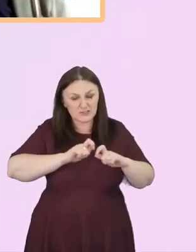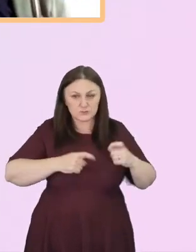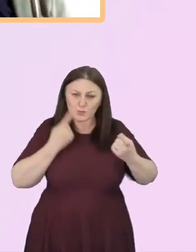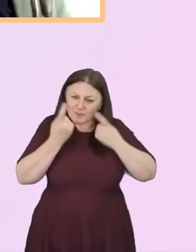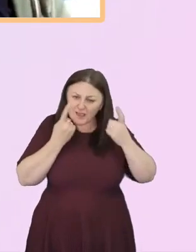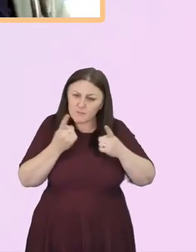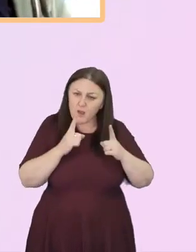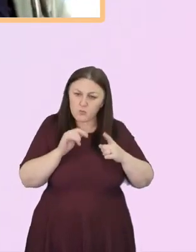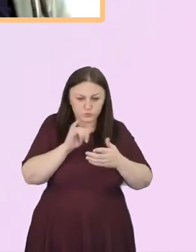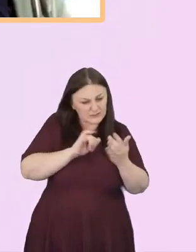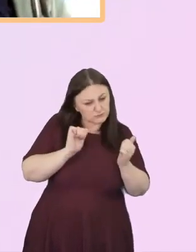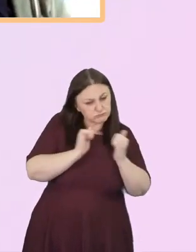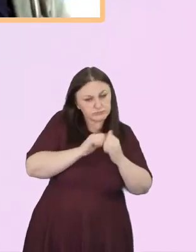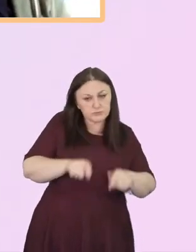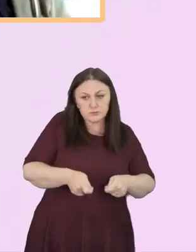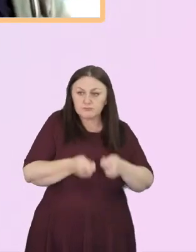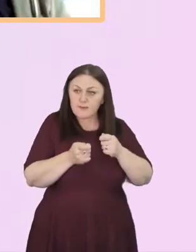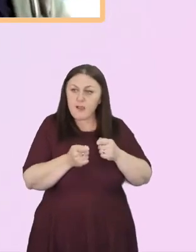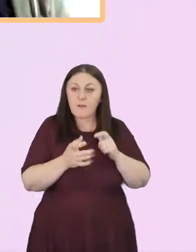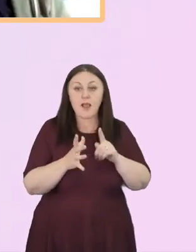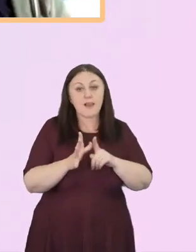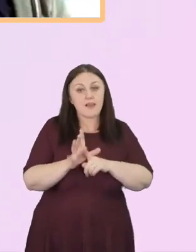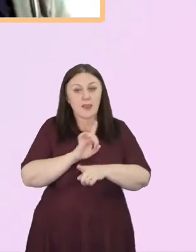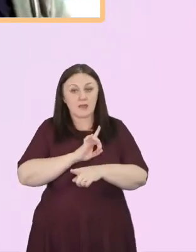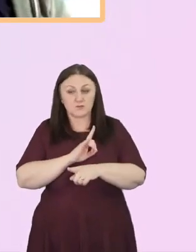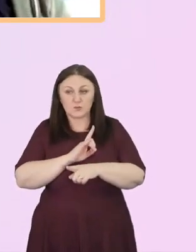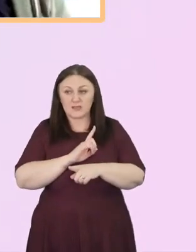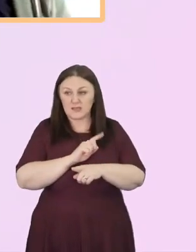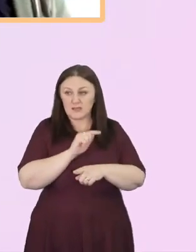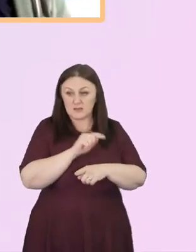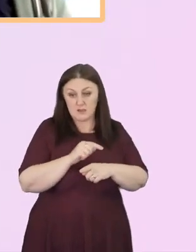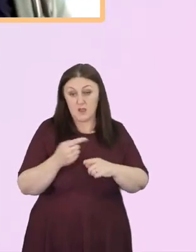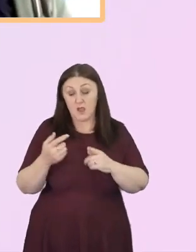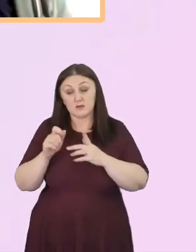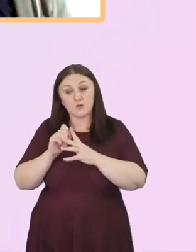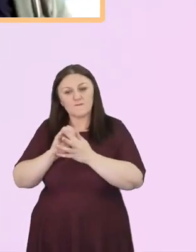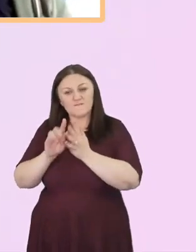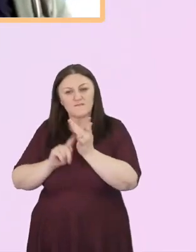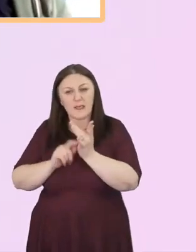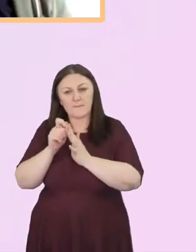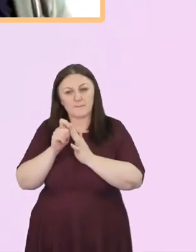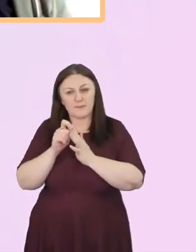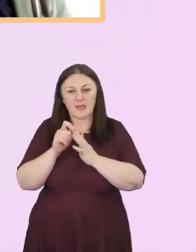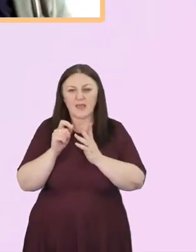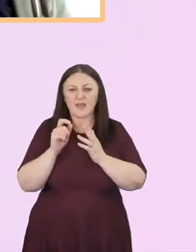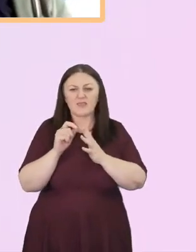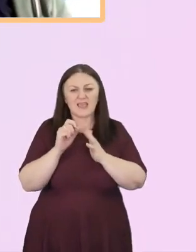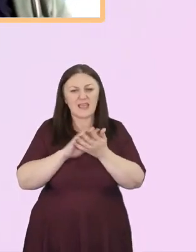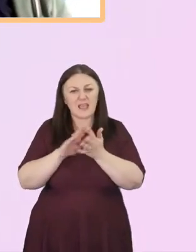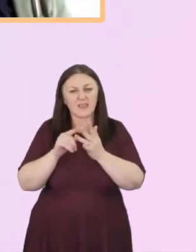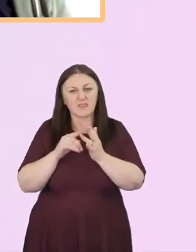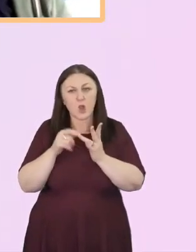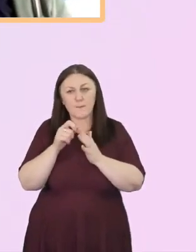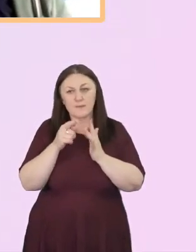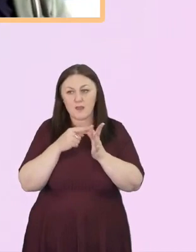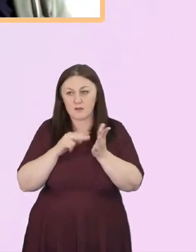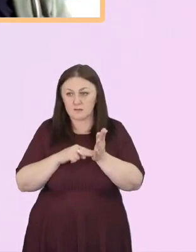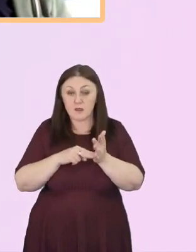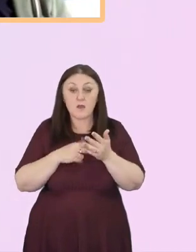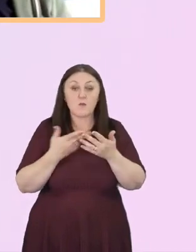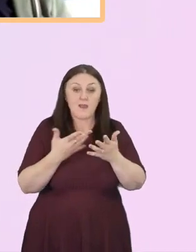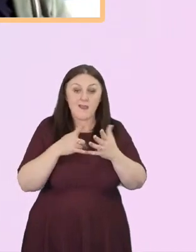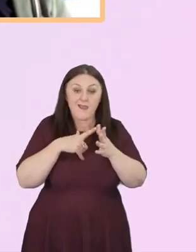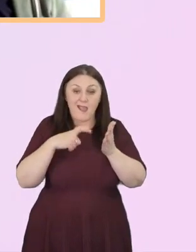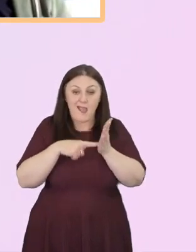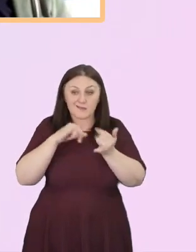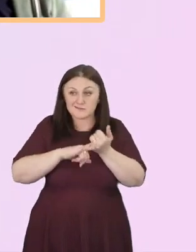last, I preached on Philip and the Ethiopian in Acts 8. And that was a real eye-opener